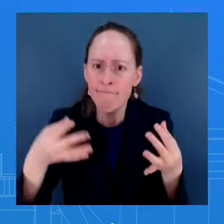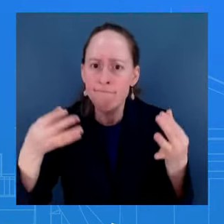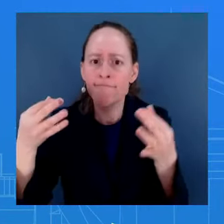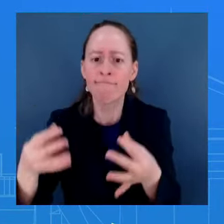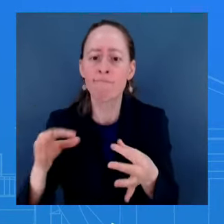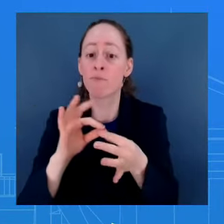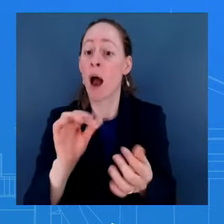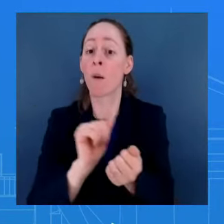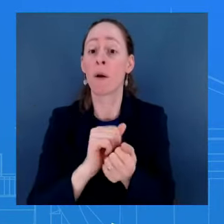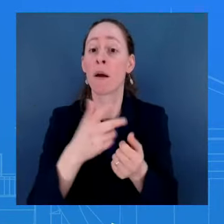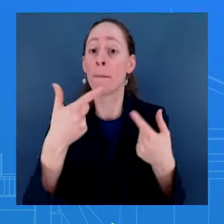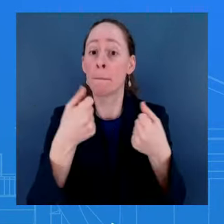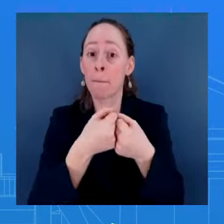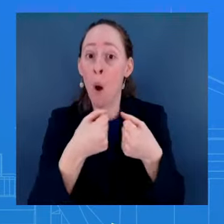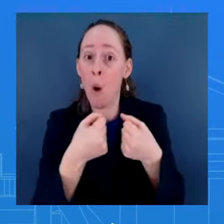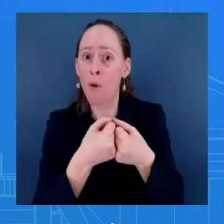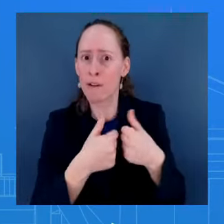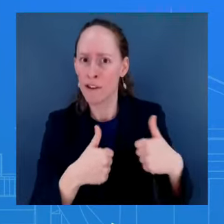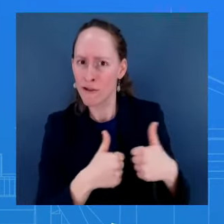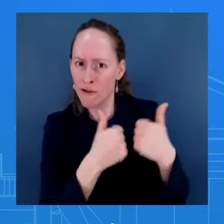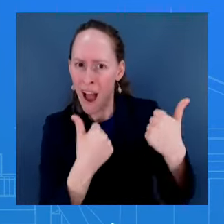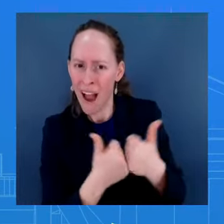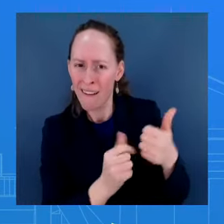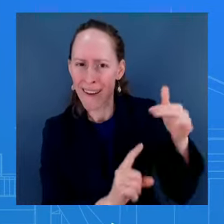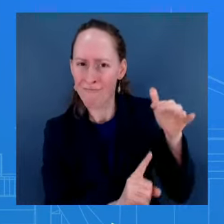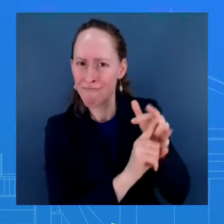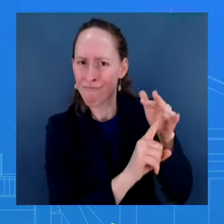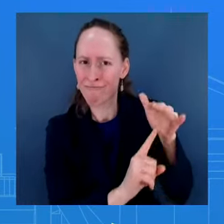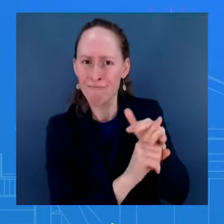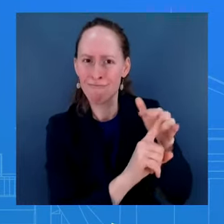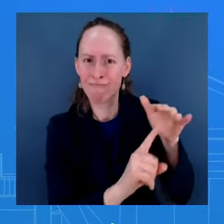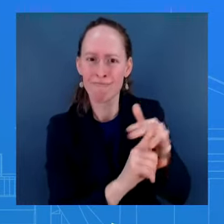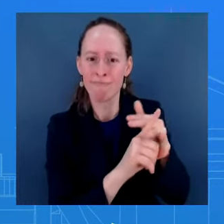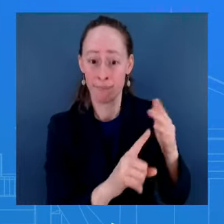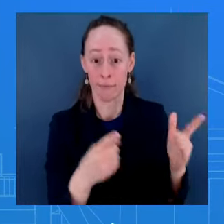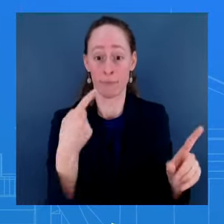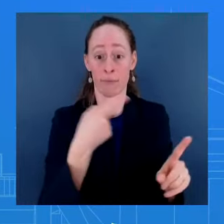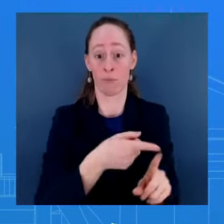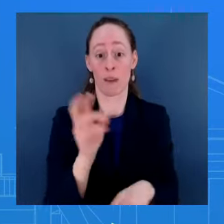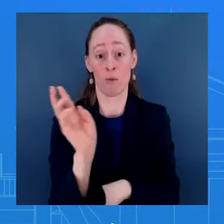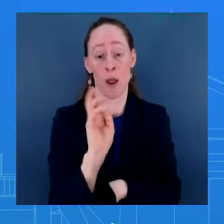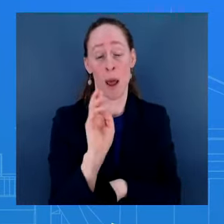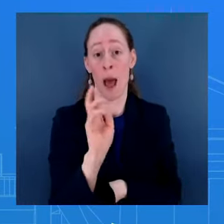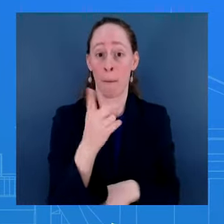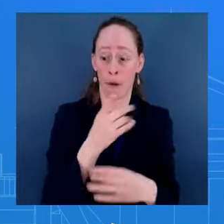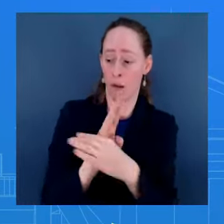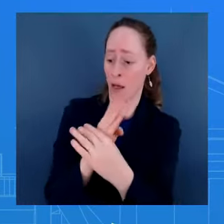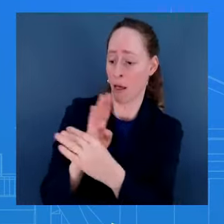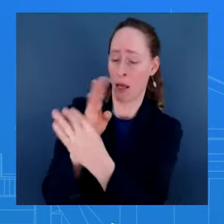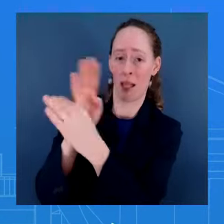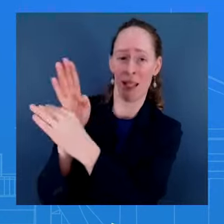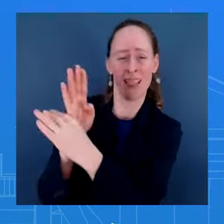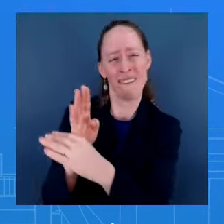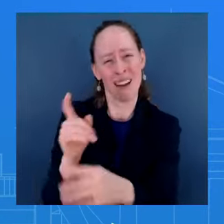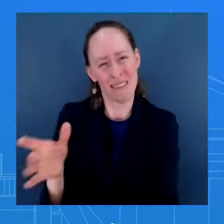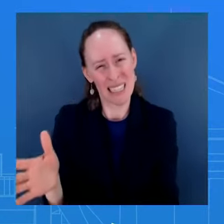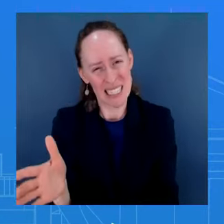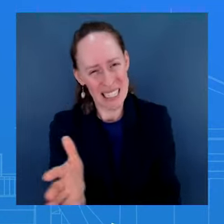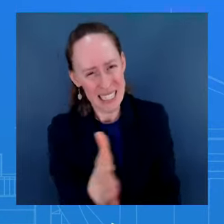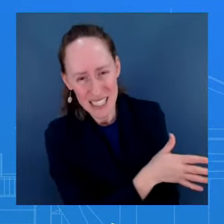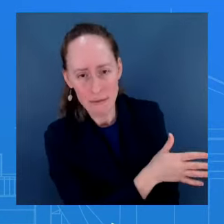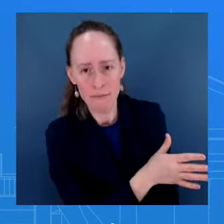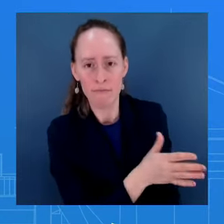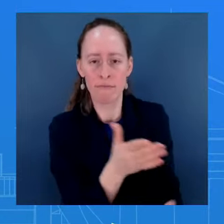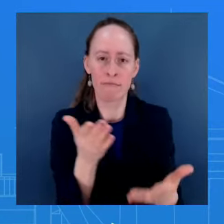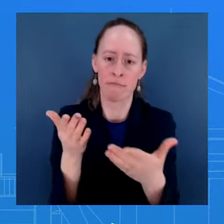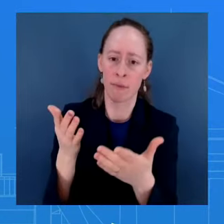was for Republicans to have gotten out of the way, not let the former president tell them what to do, and actually move forward with a bipartisan